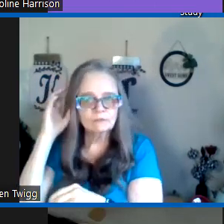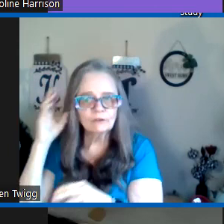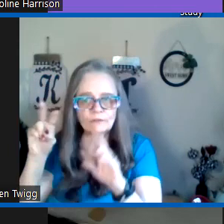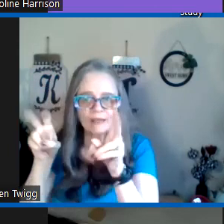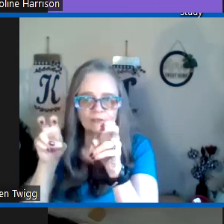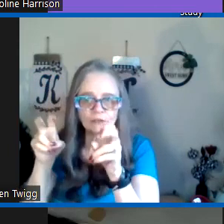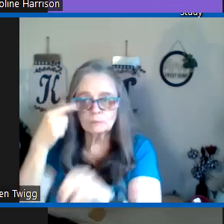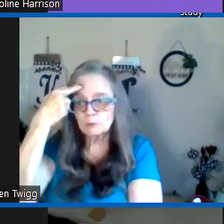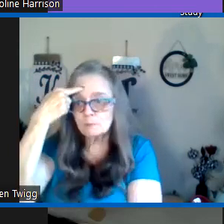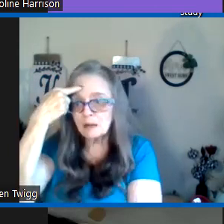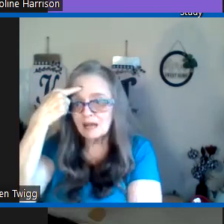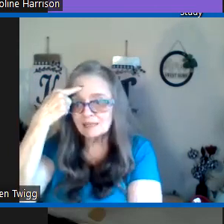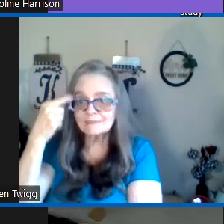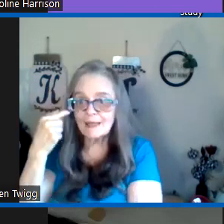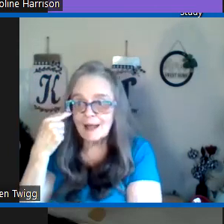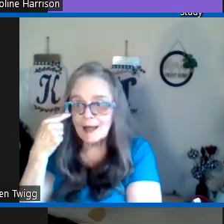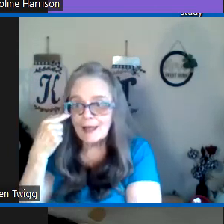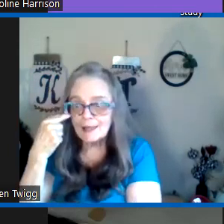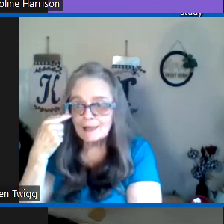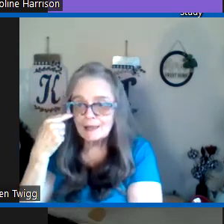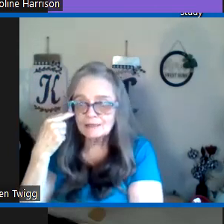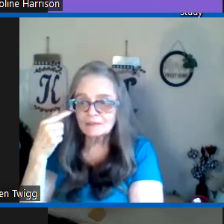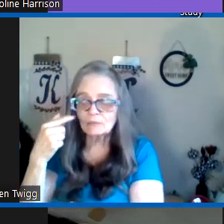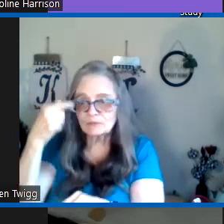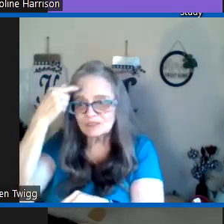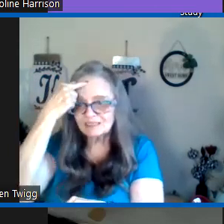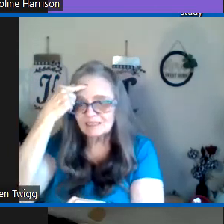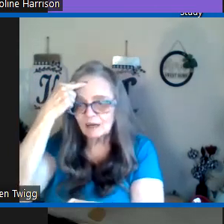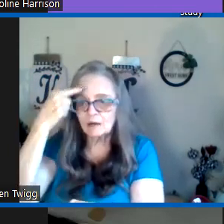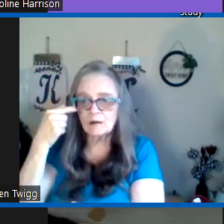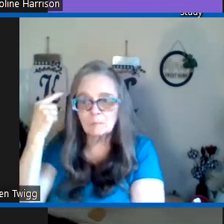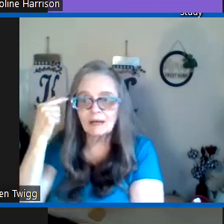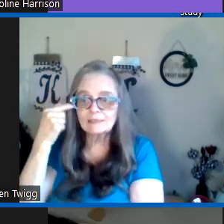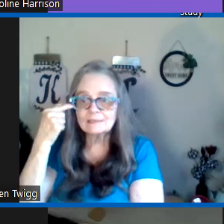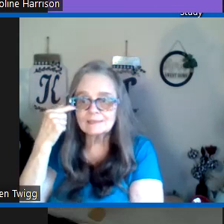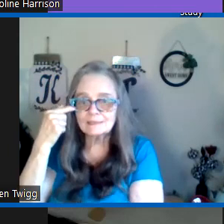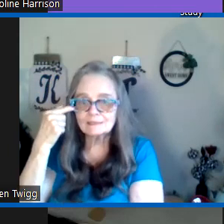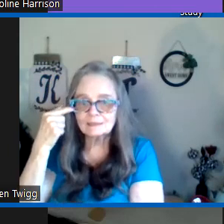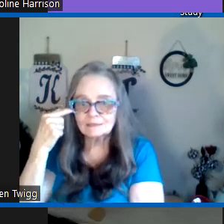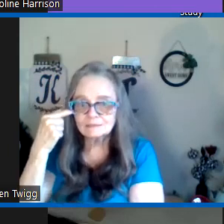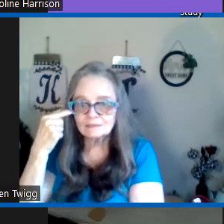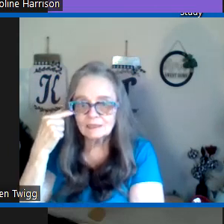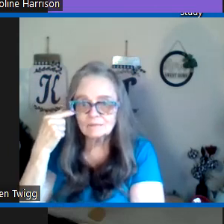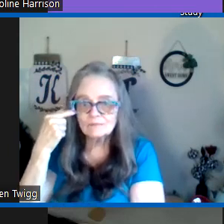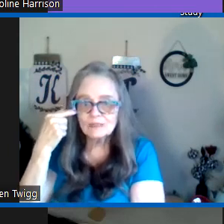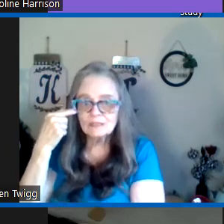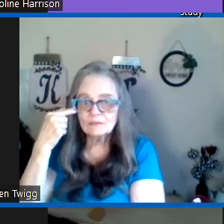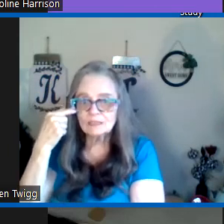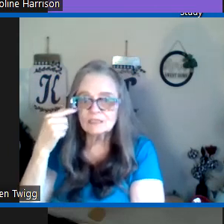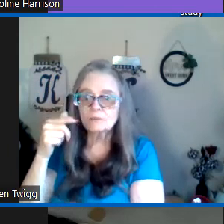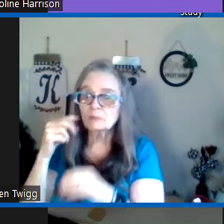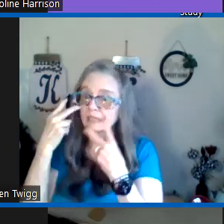you've heard that term your mind's eye in other words that our mind is seeing things okay